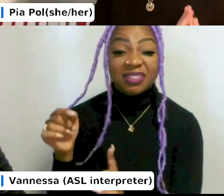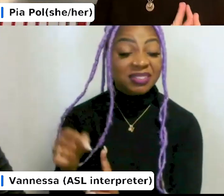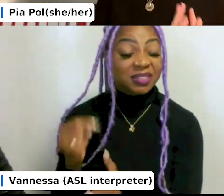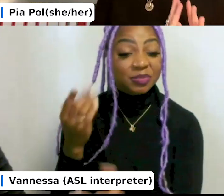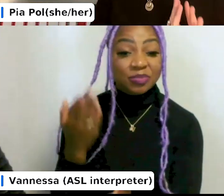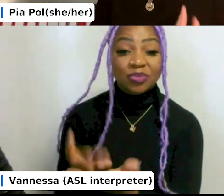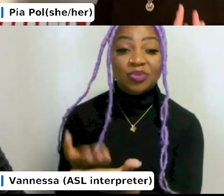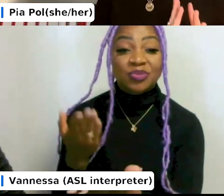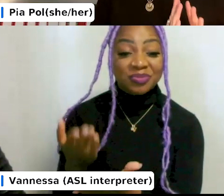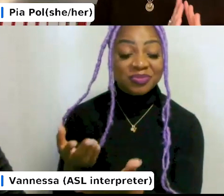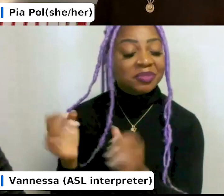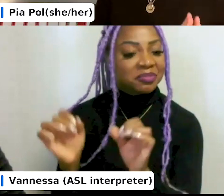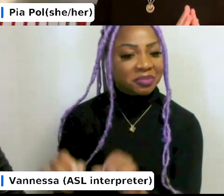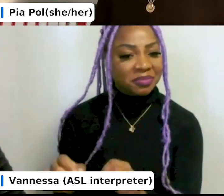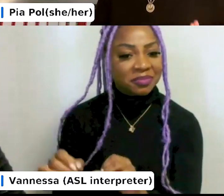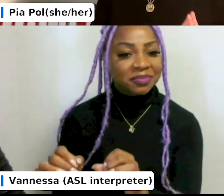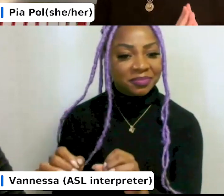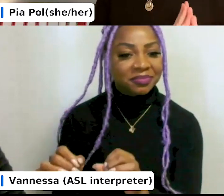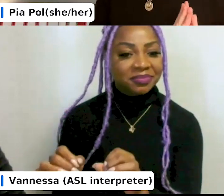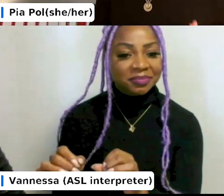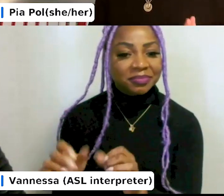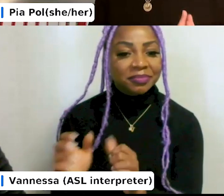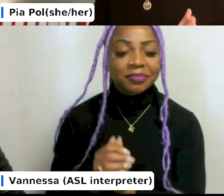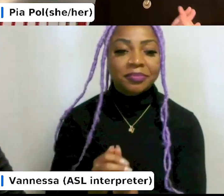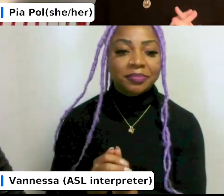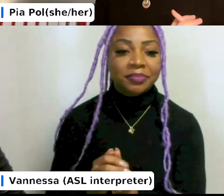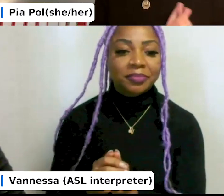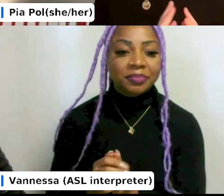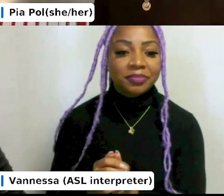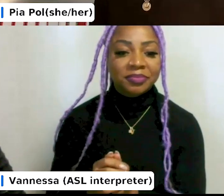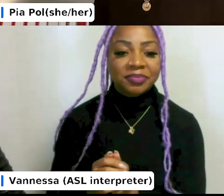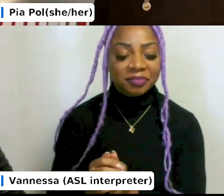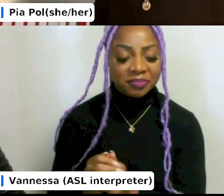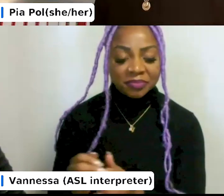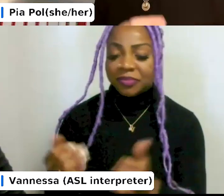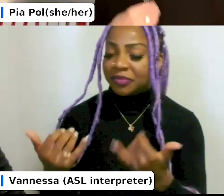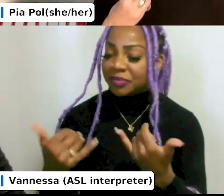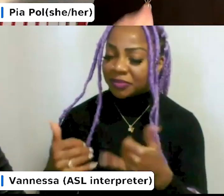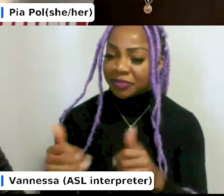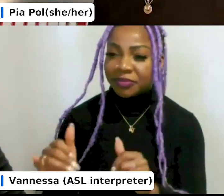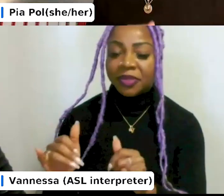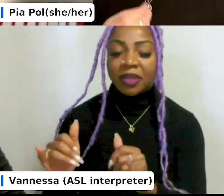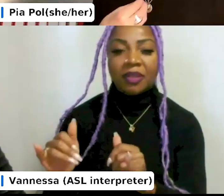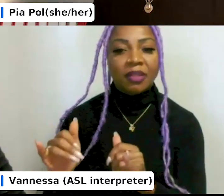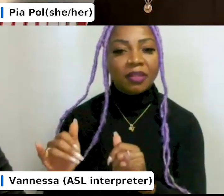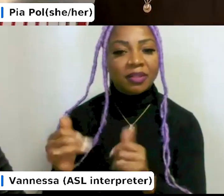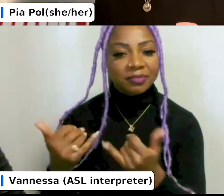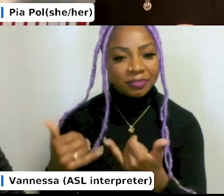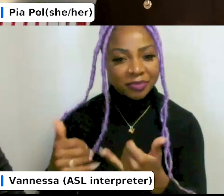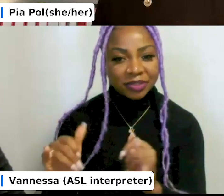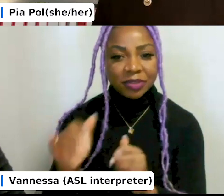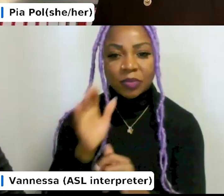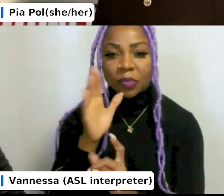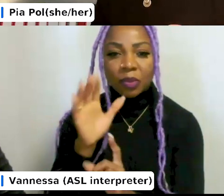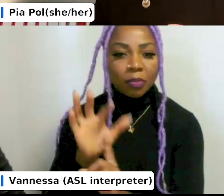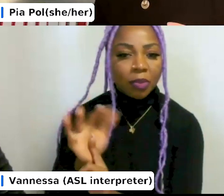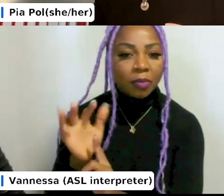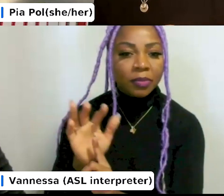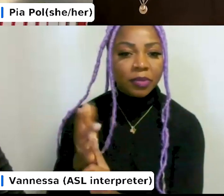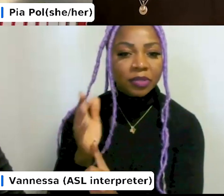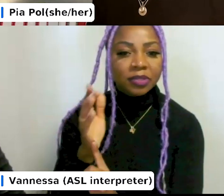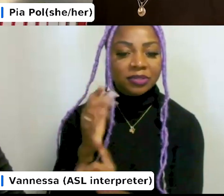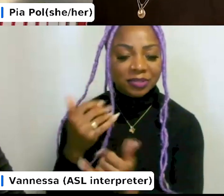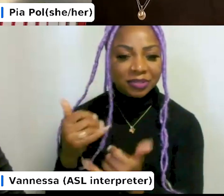that, is that, that, that space will be there and the appreciation for the book will be there and will continue to be there.